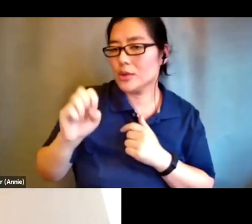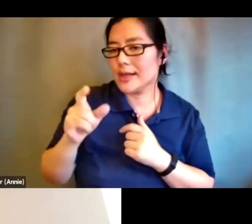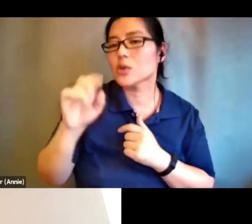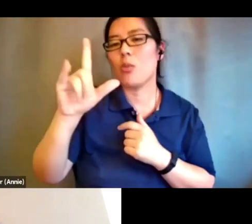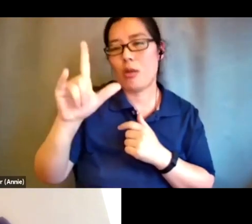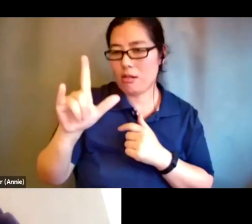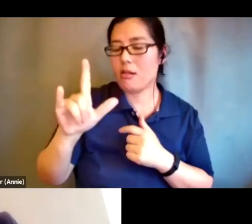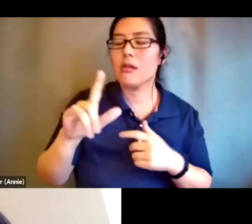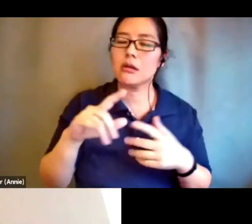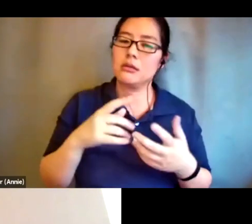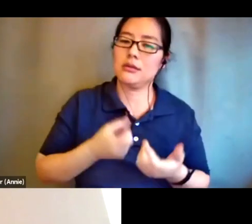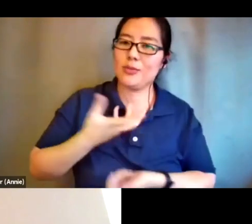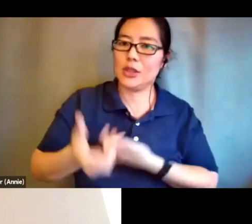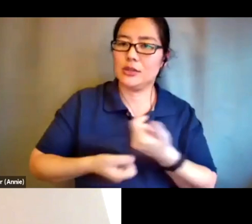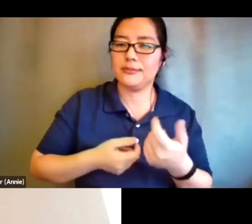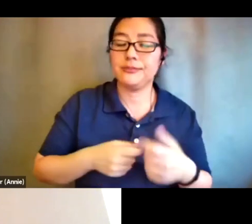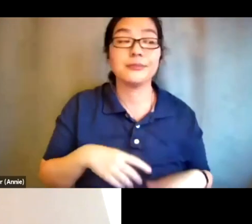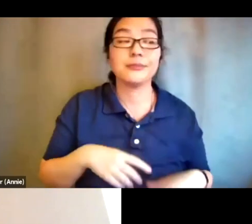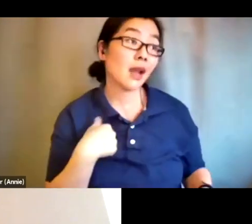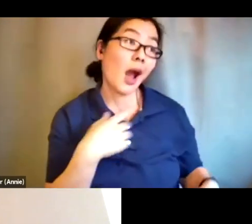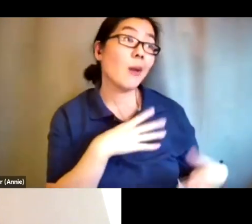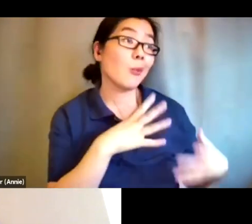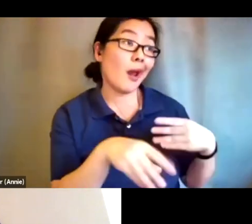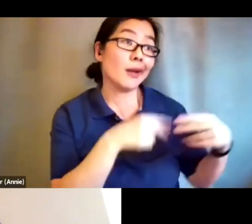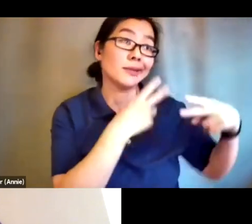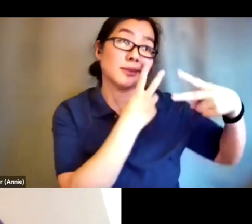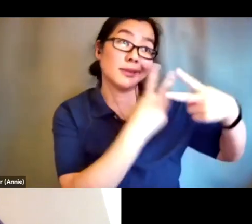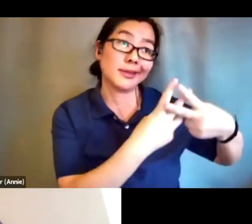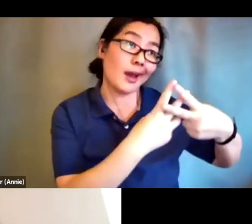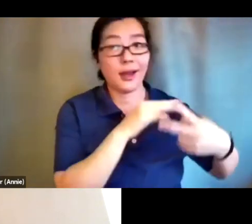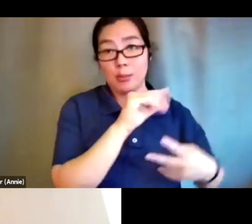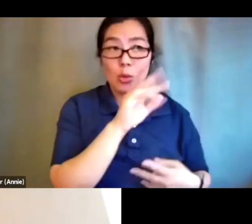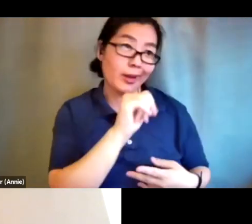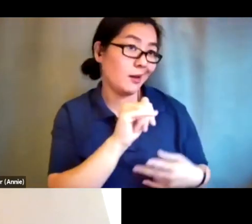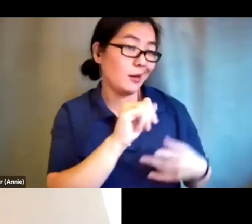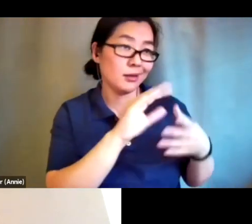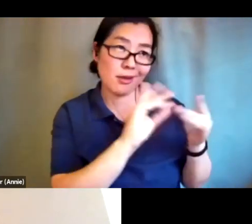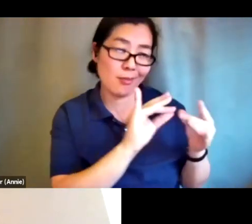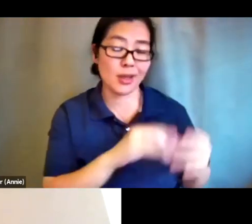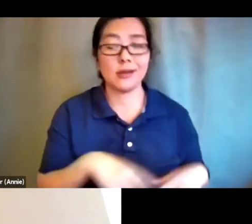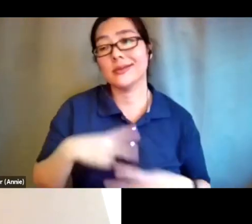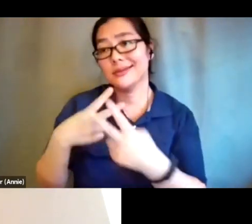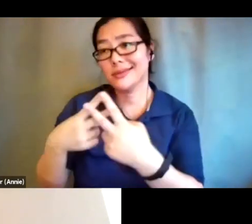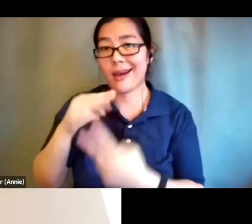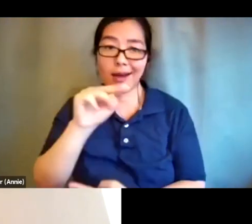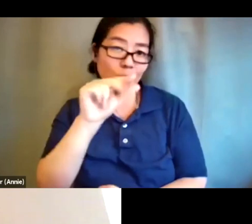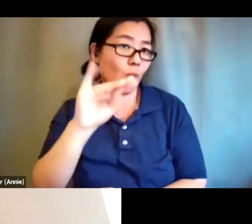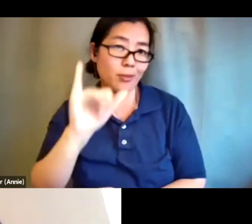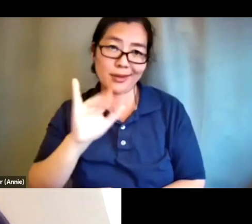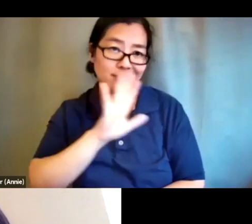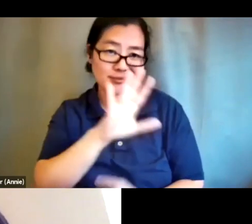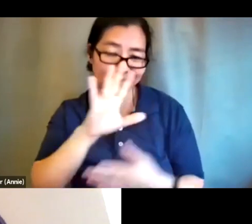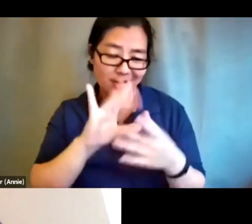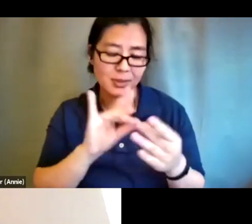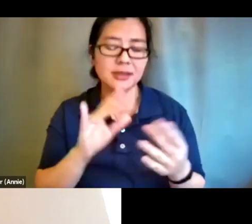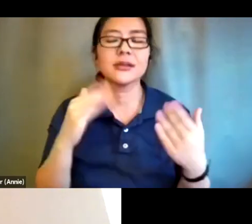tag what maria said tag what nomi said um and i'll add like i think dance is like a form of sex